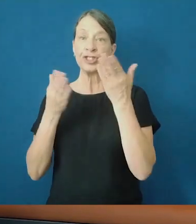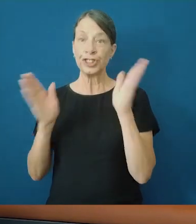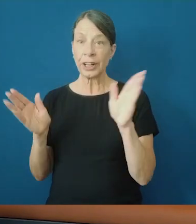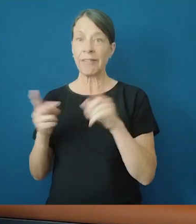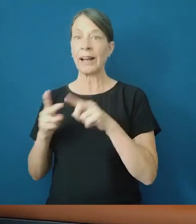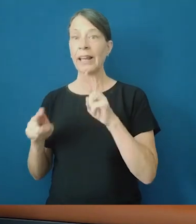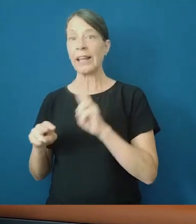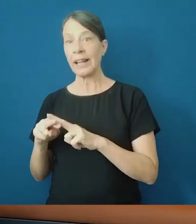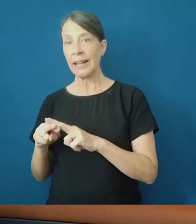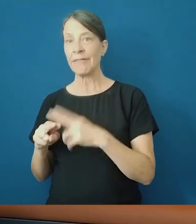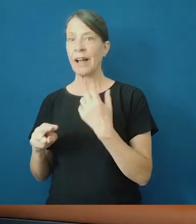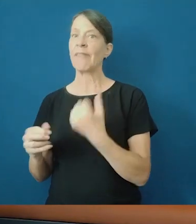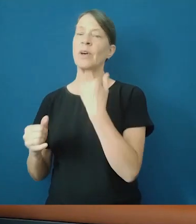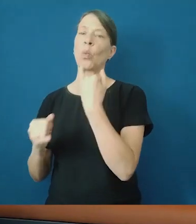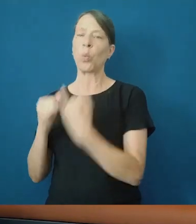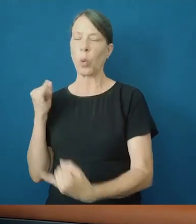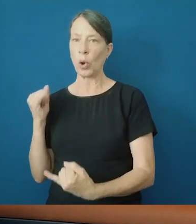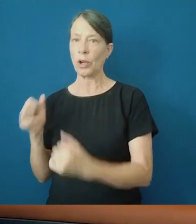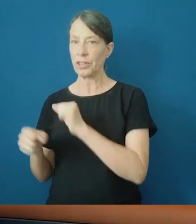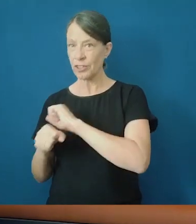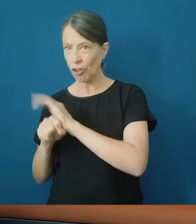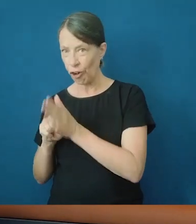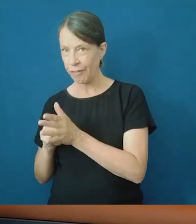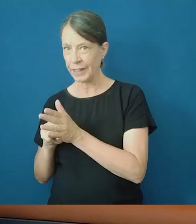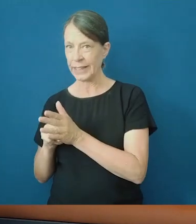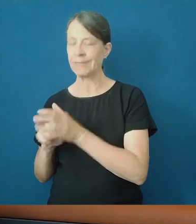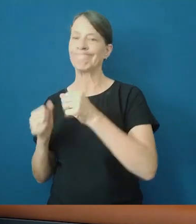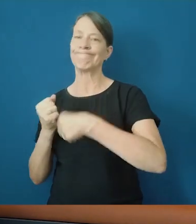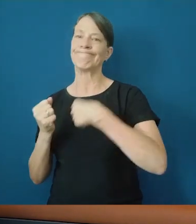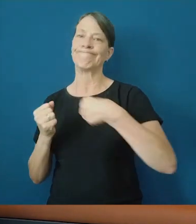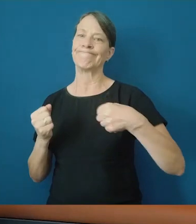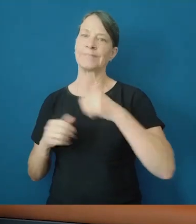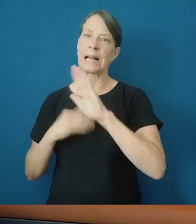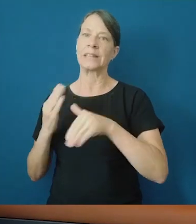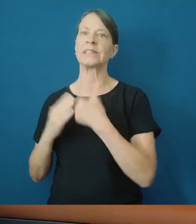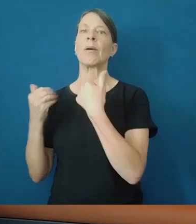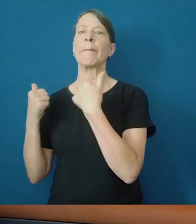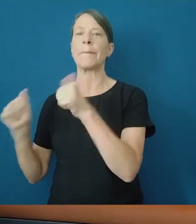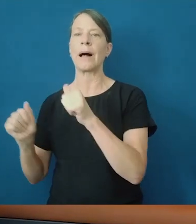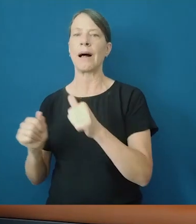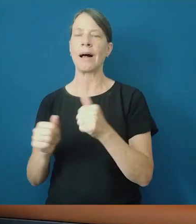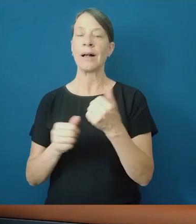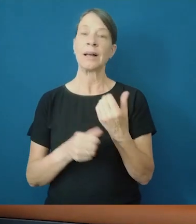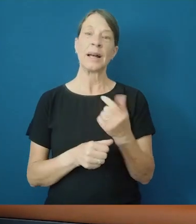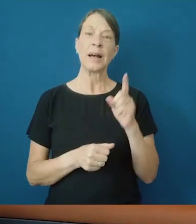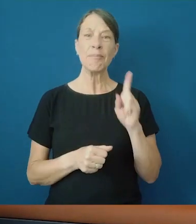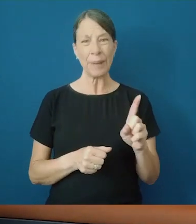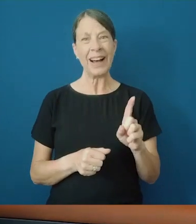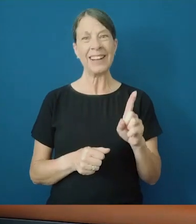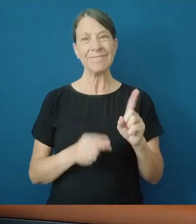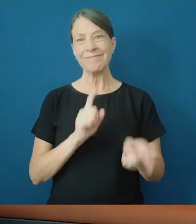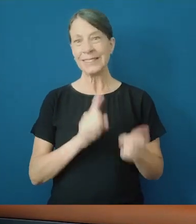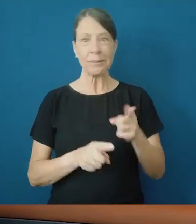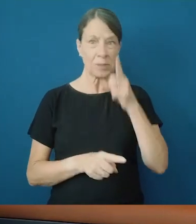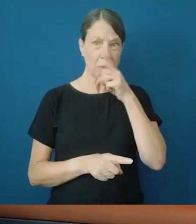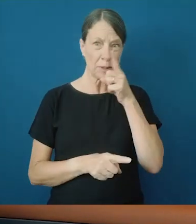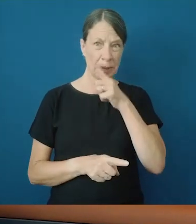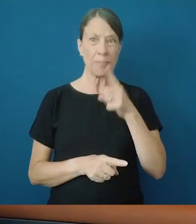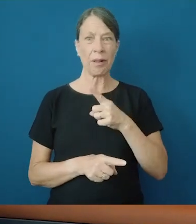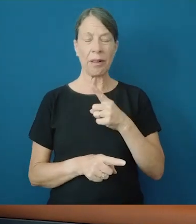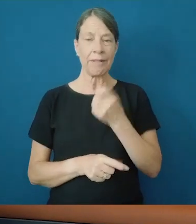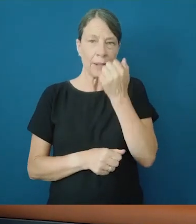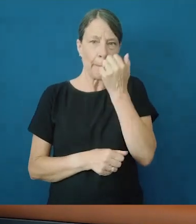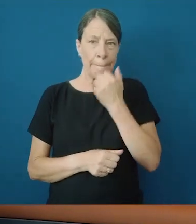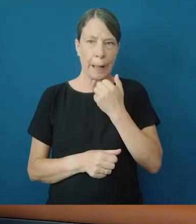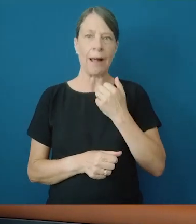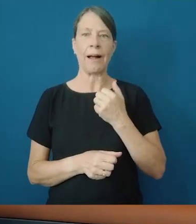like. Generally, people who have a more severe disease take a longer time to recover. But some people who have mild disease might have